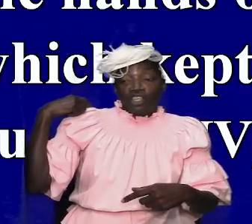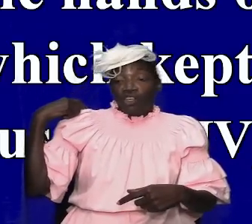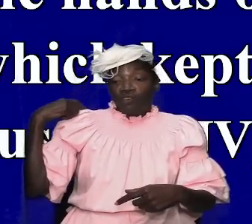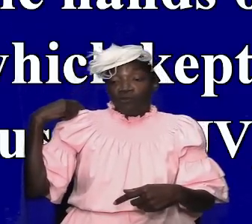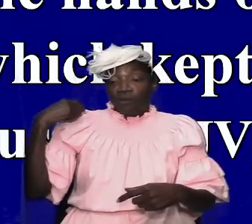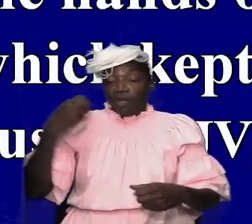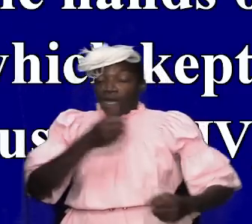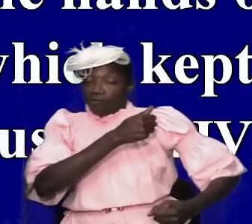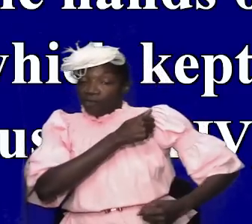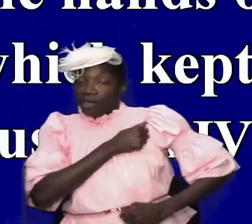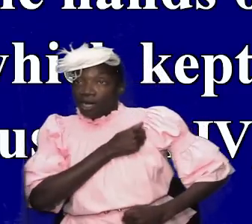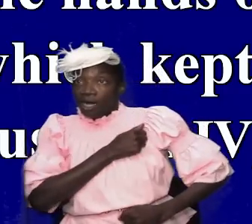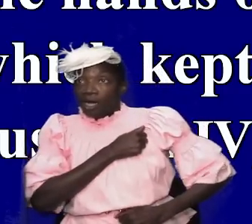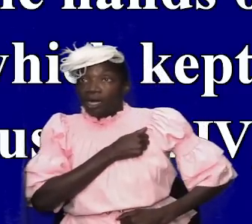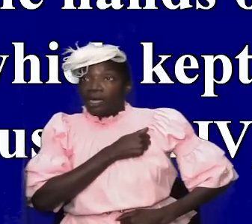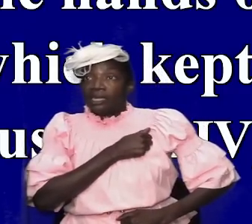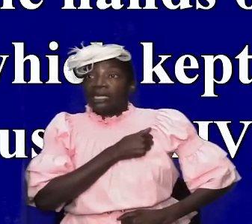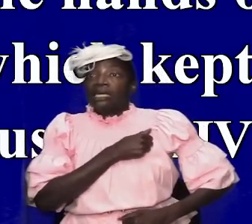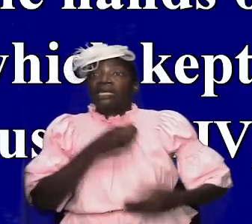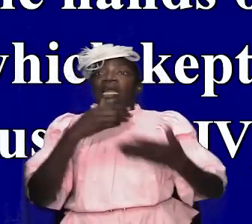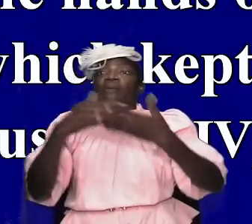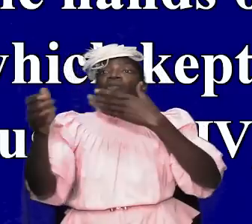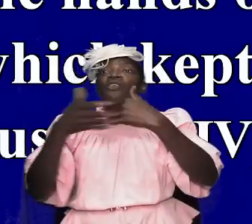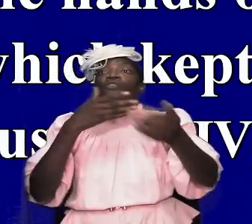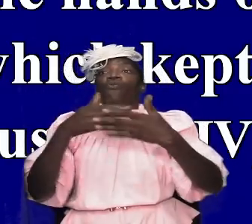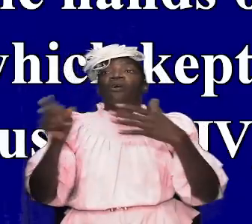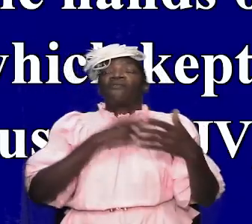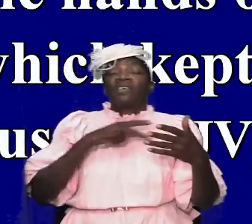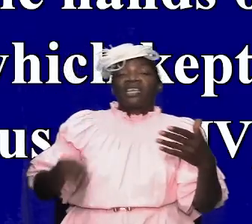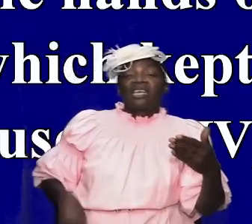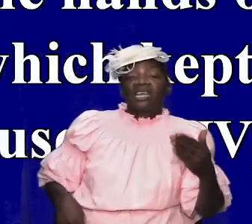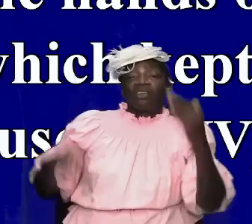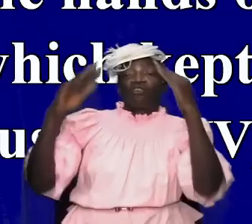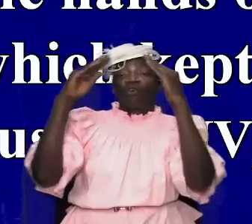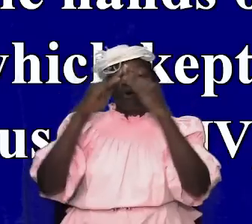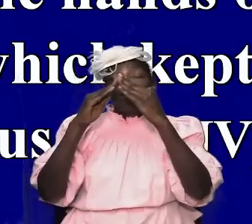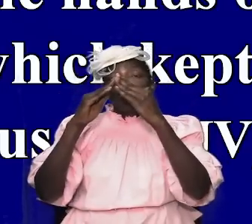house brothers and sisters shields of brass